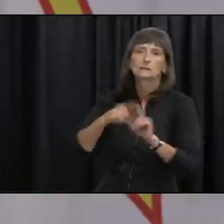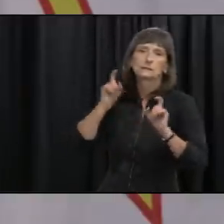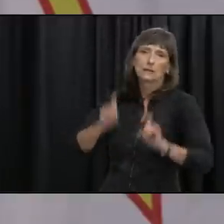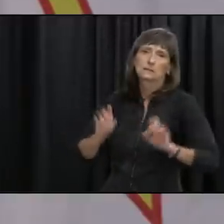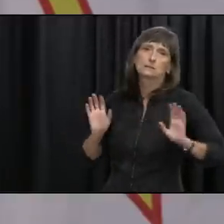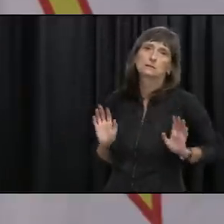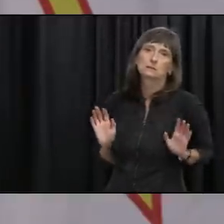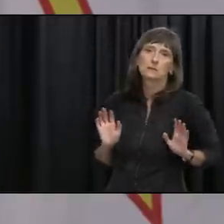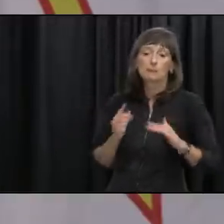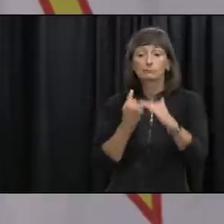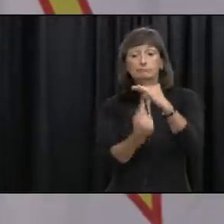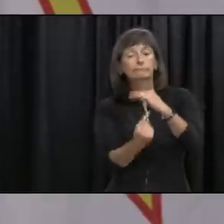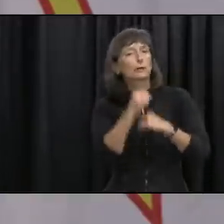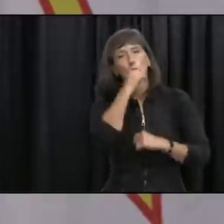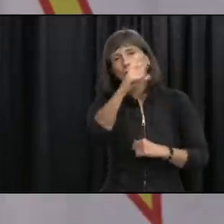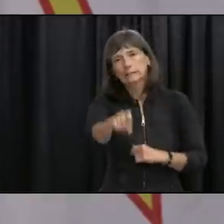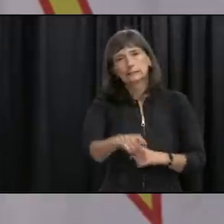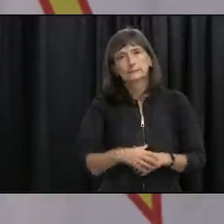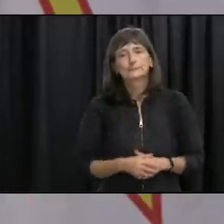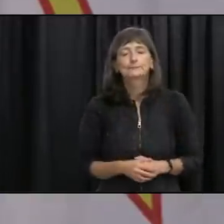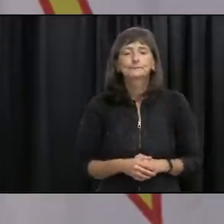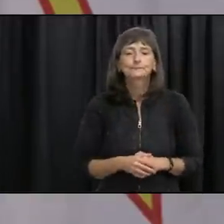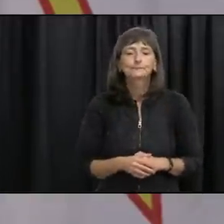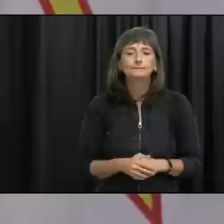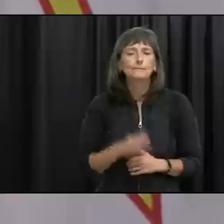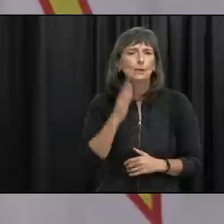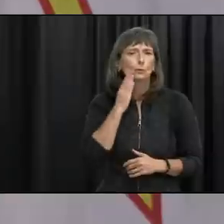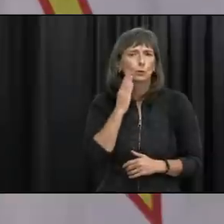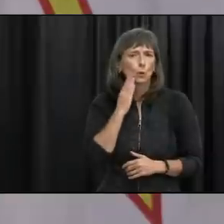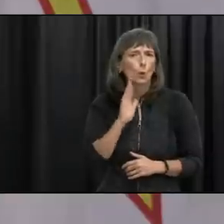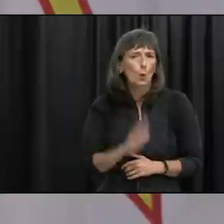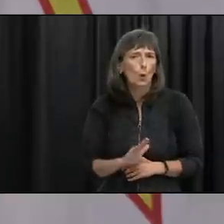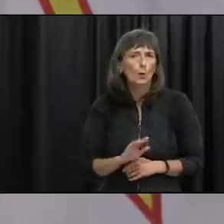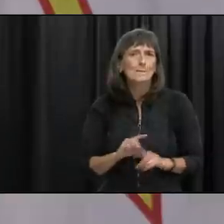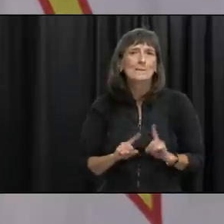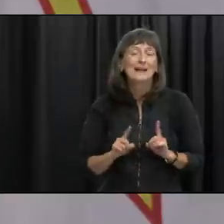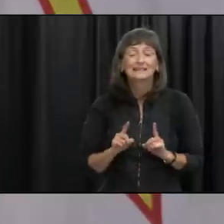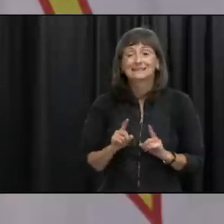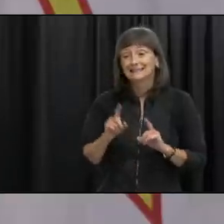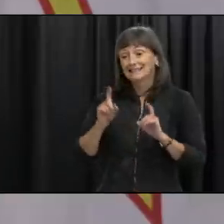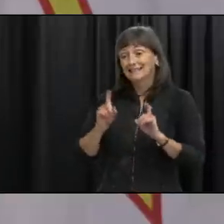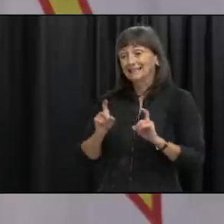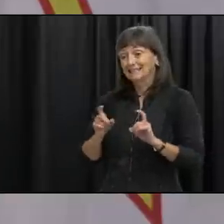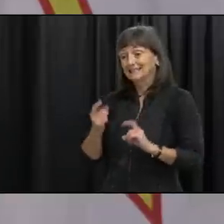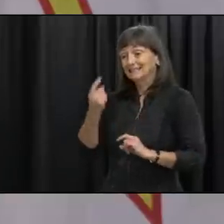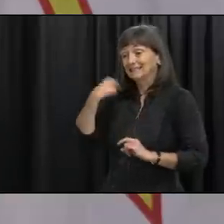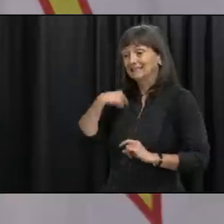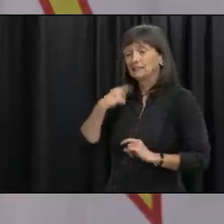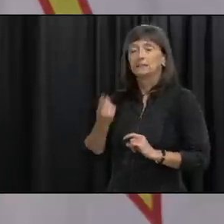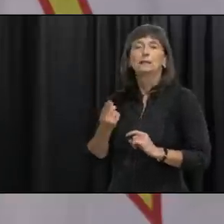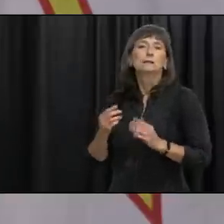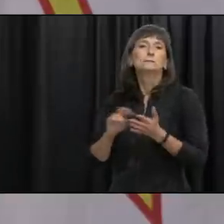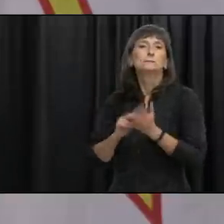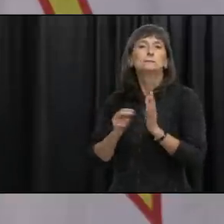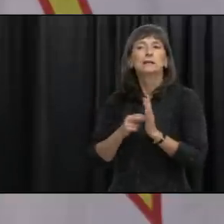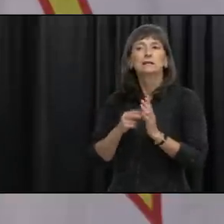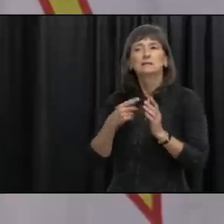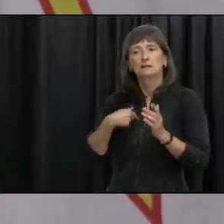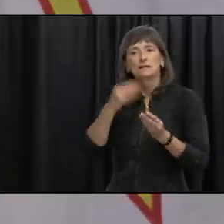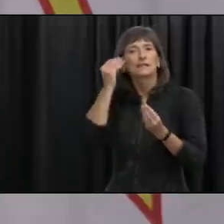um because um even though the risk is low when we take a test like that it gives us more information it